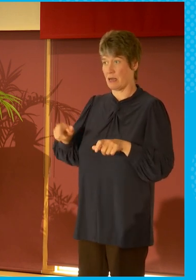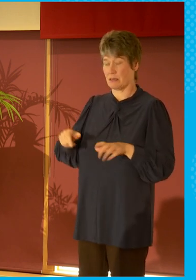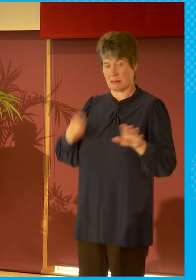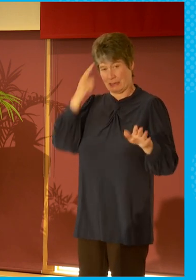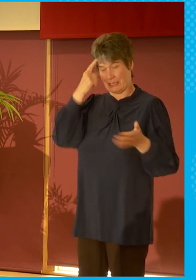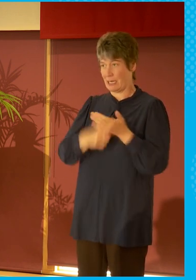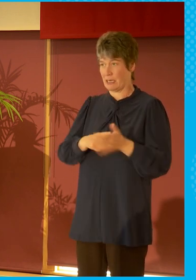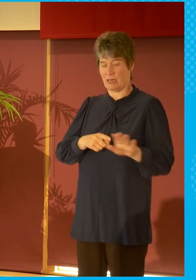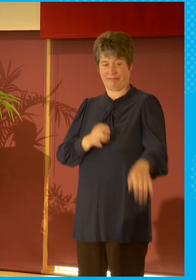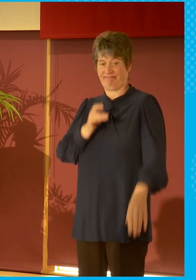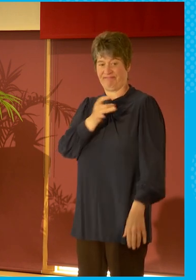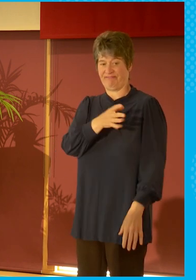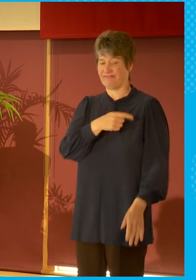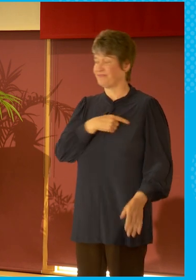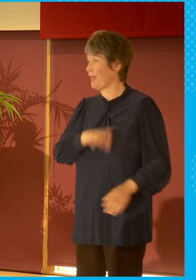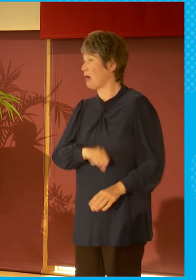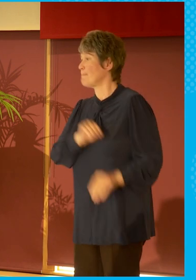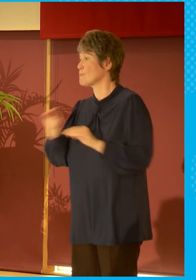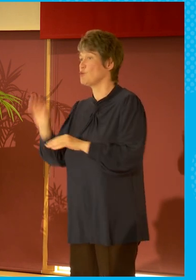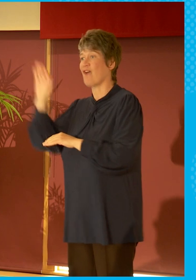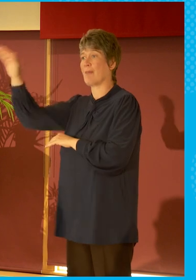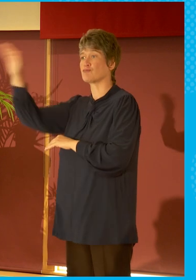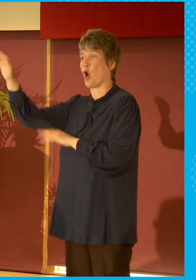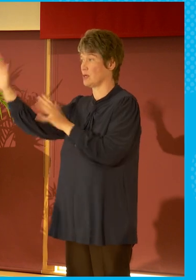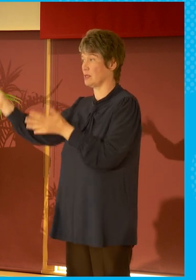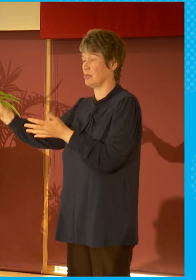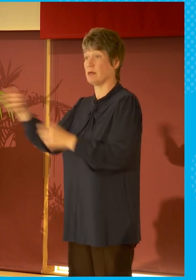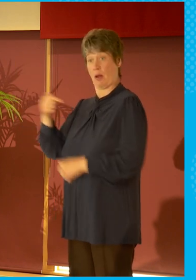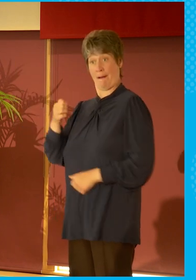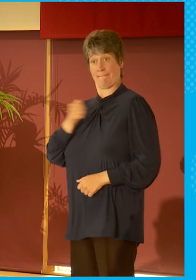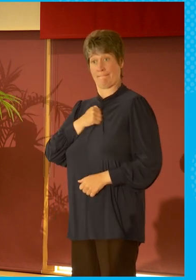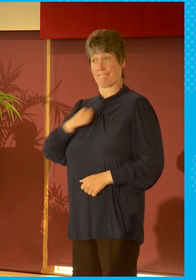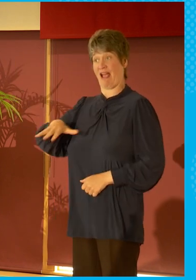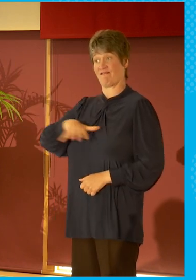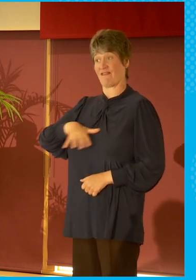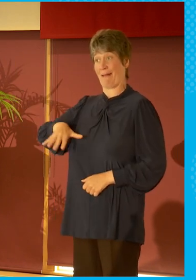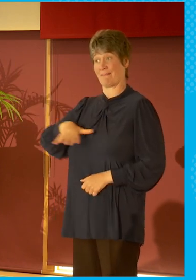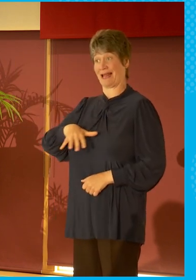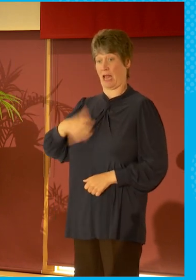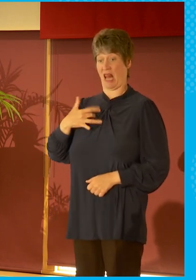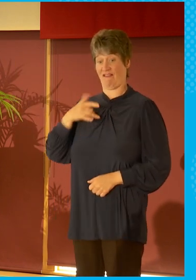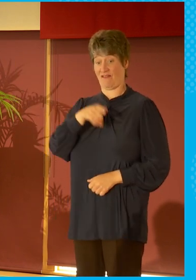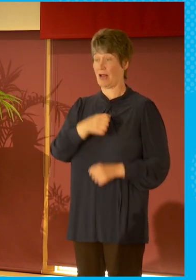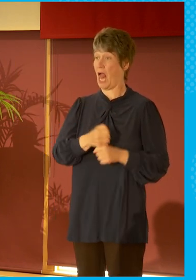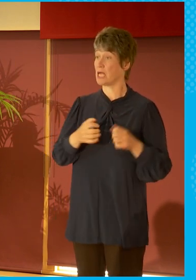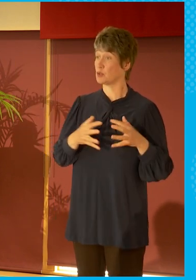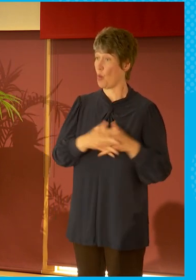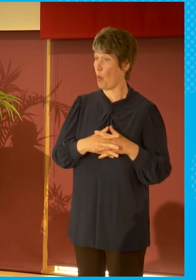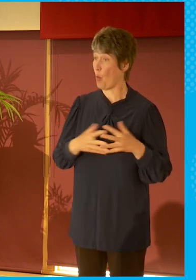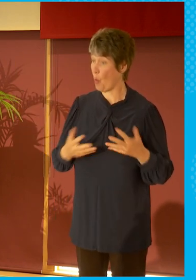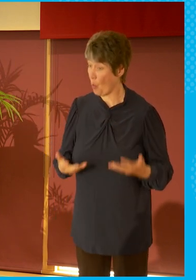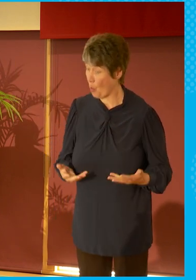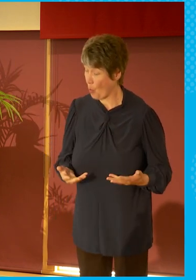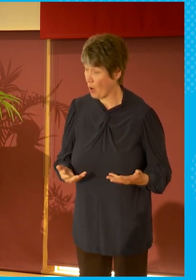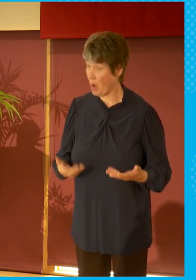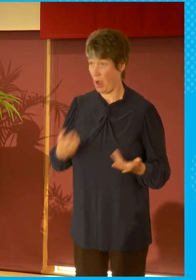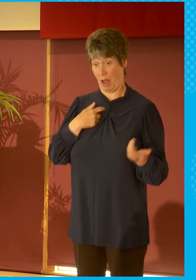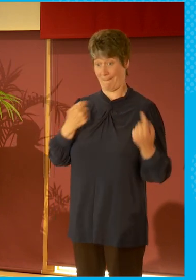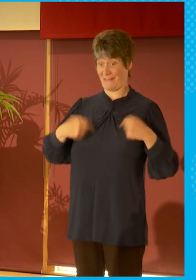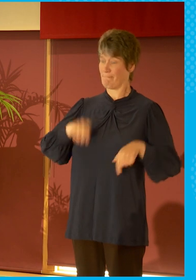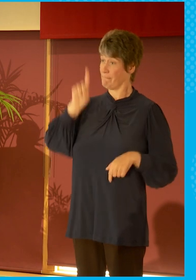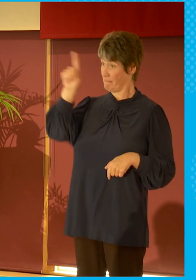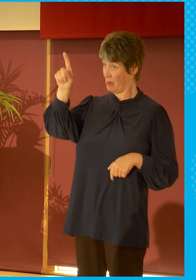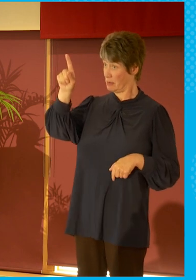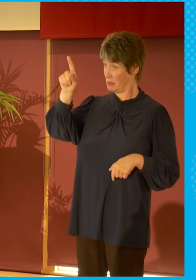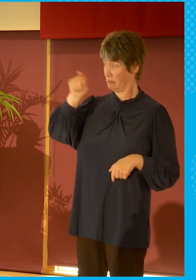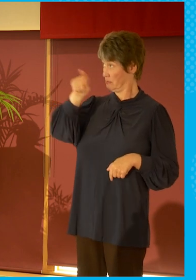abroad. Now I have a family in Glasgow, I'm here, however I was offered to